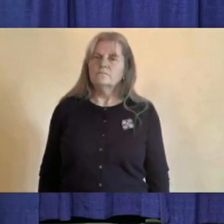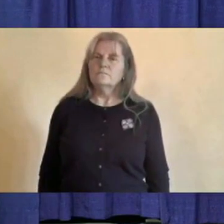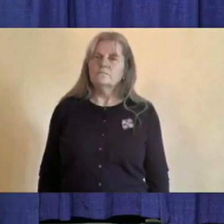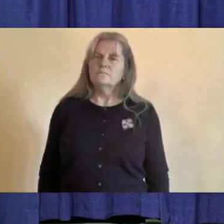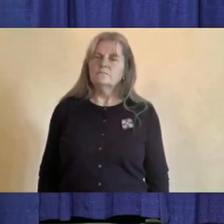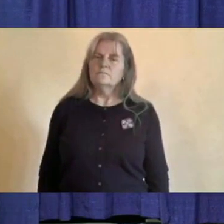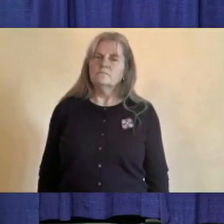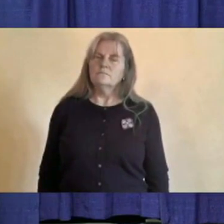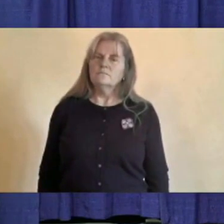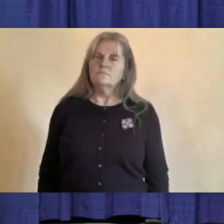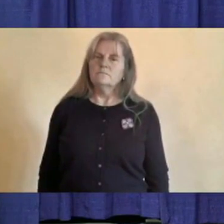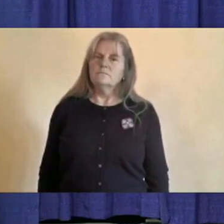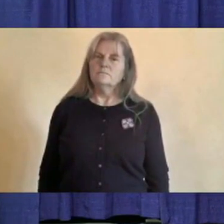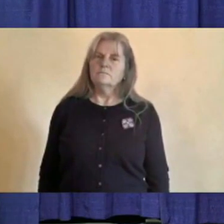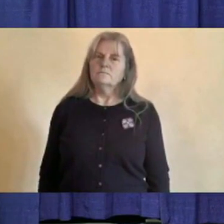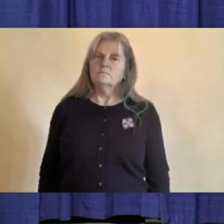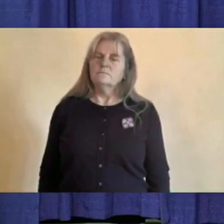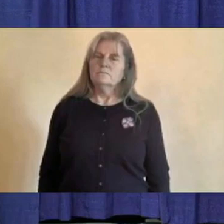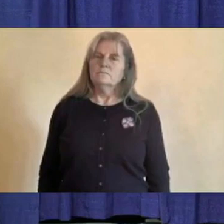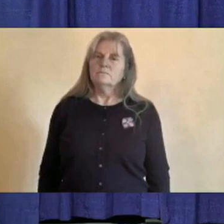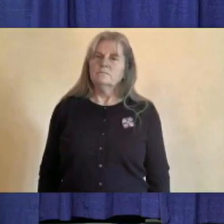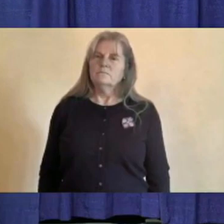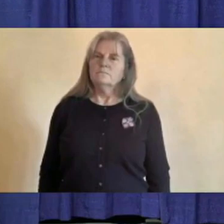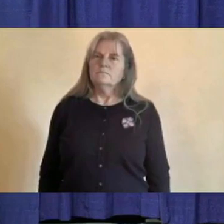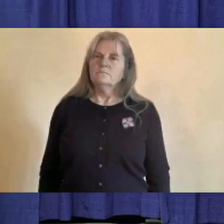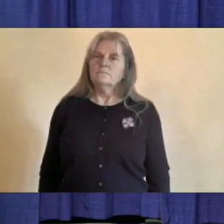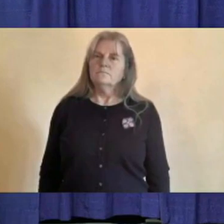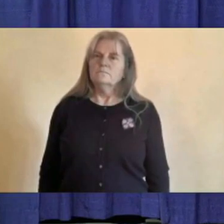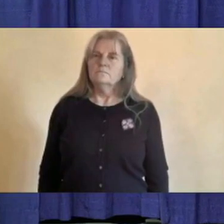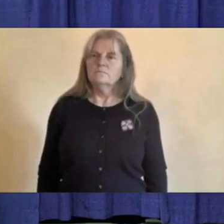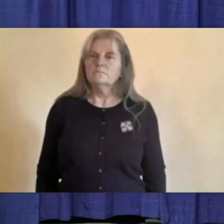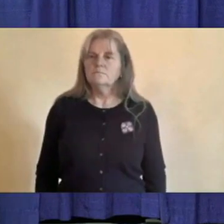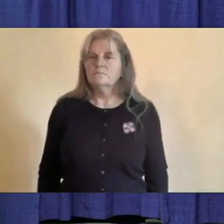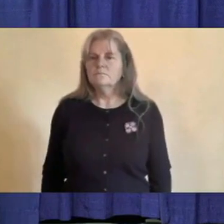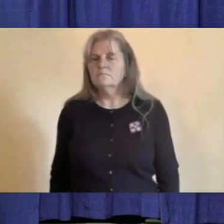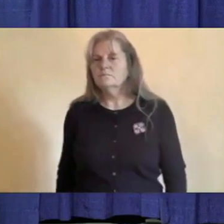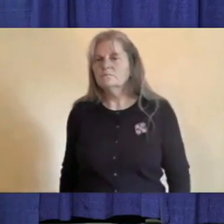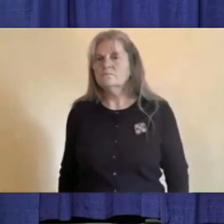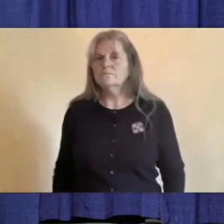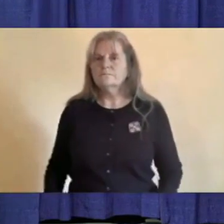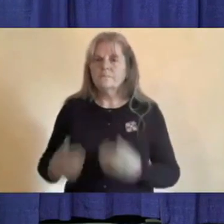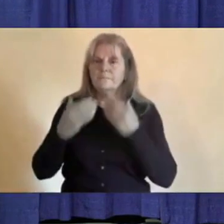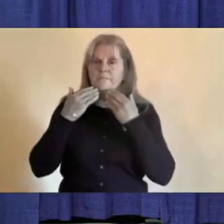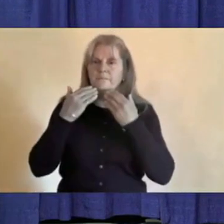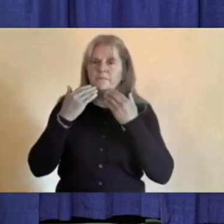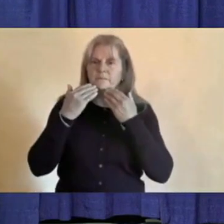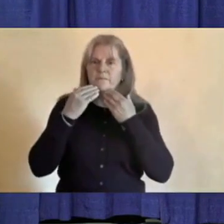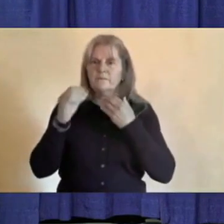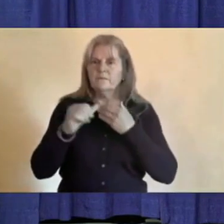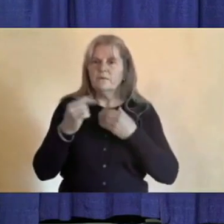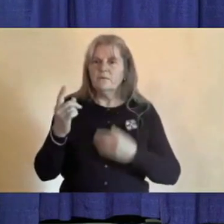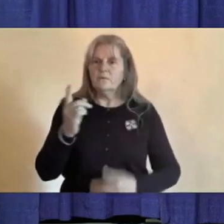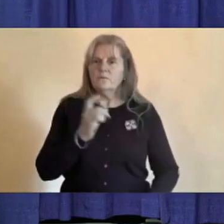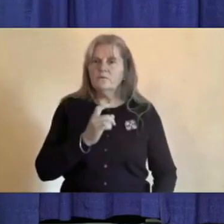et consistants aux familles. Thank you. Avez-vous une question, Claudiane?